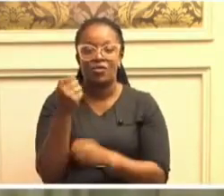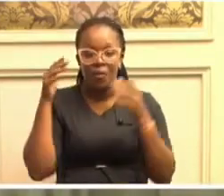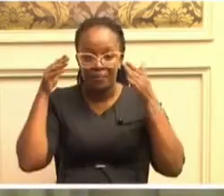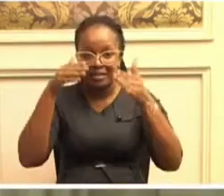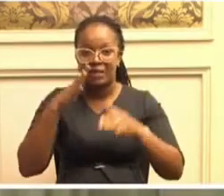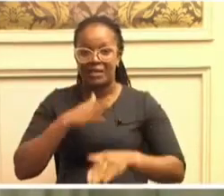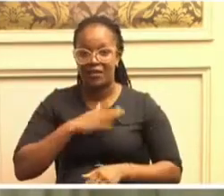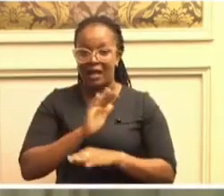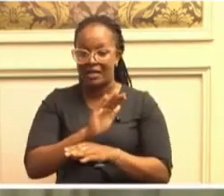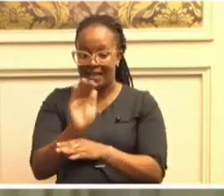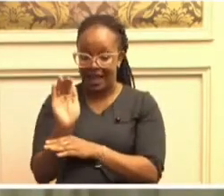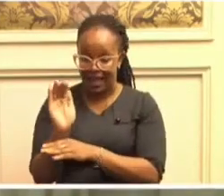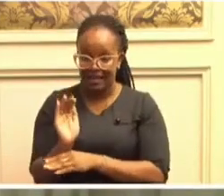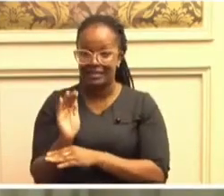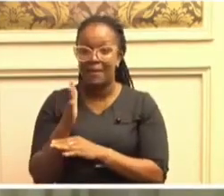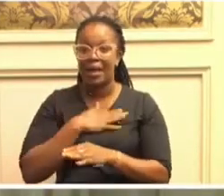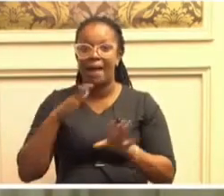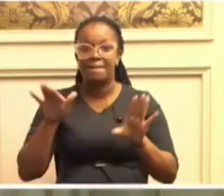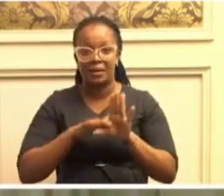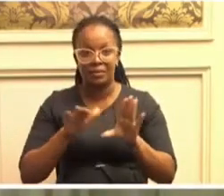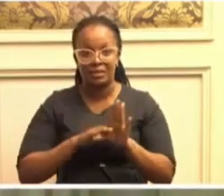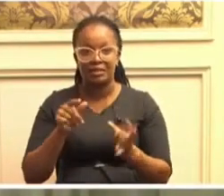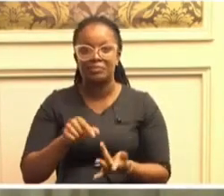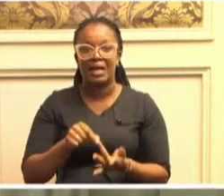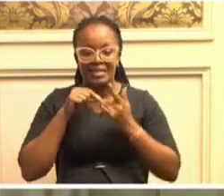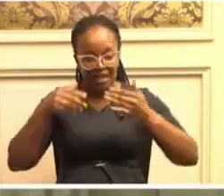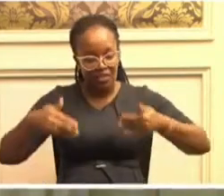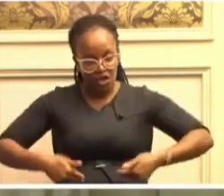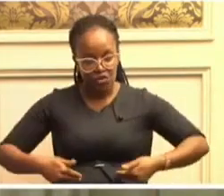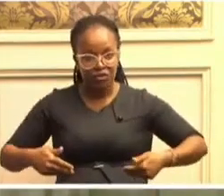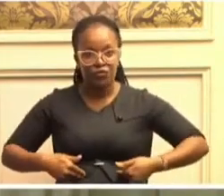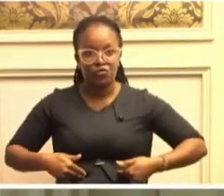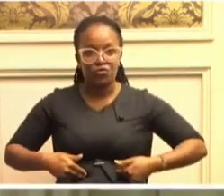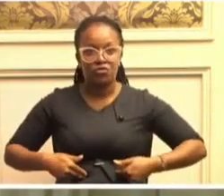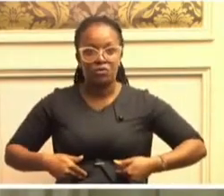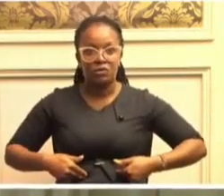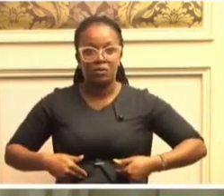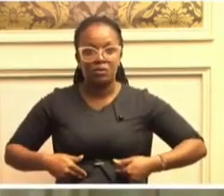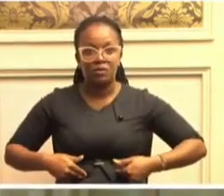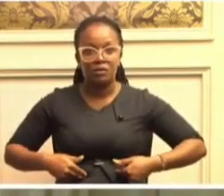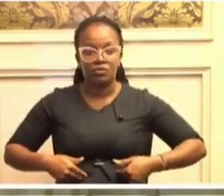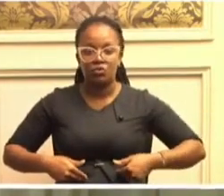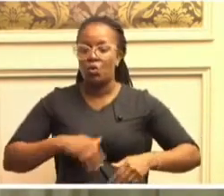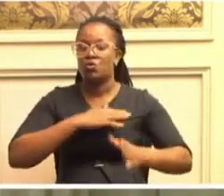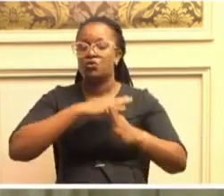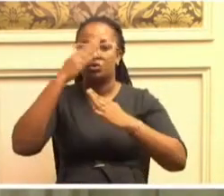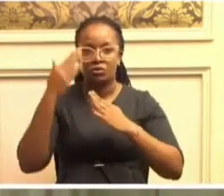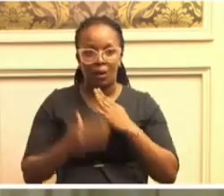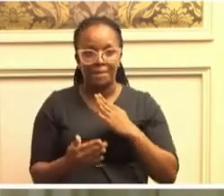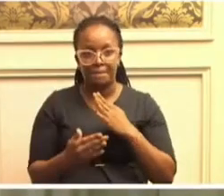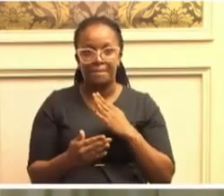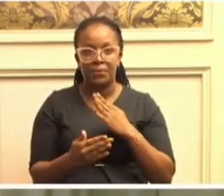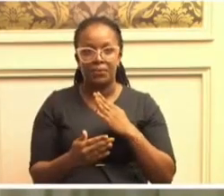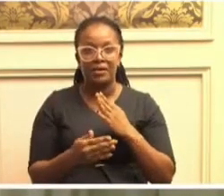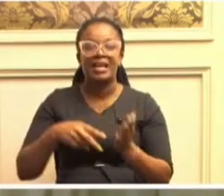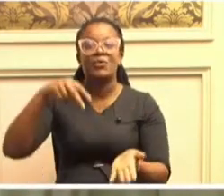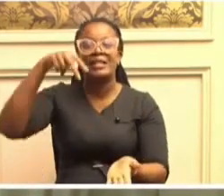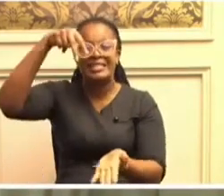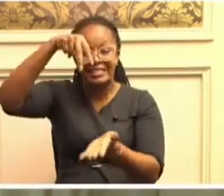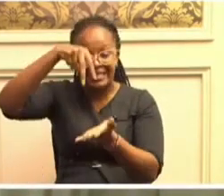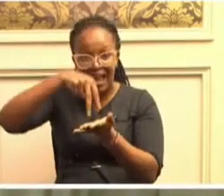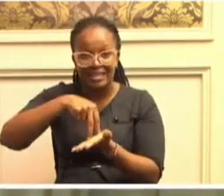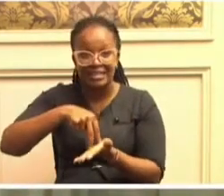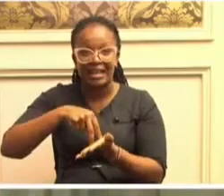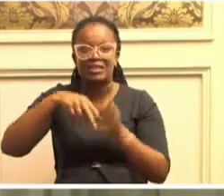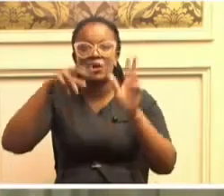especially the youthful ones, to call off the game. They will stand up and there